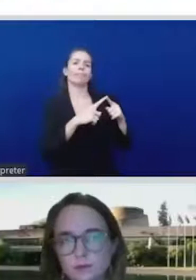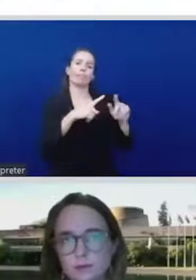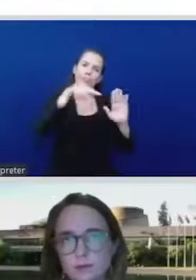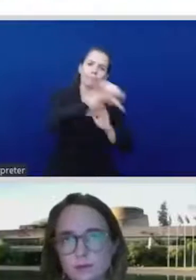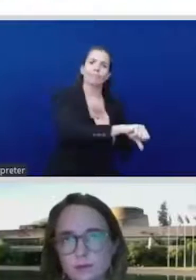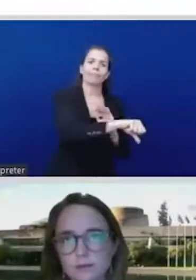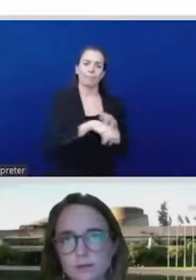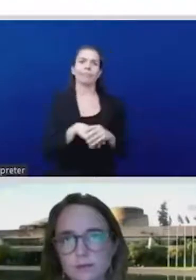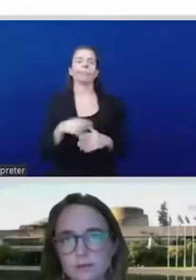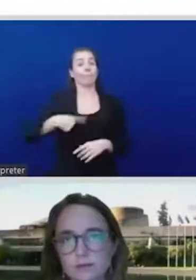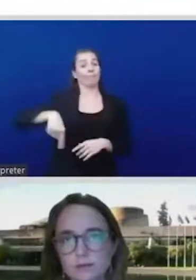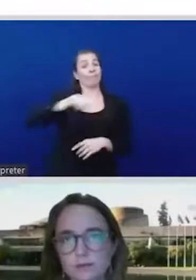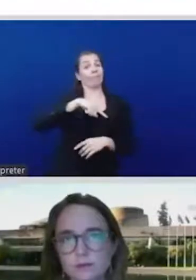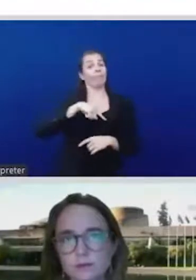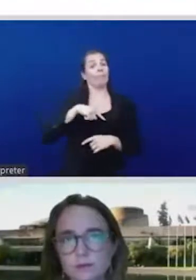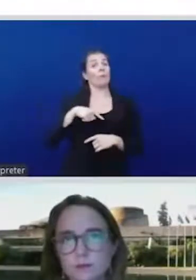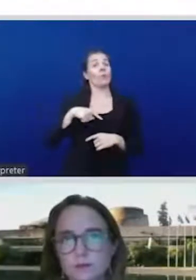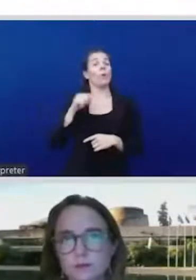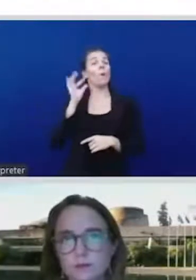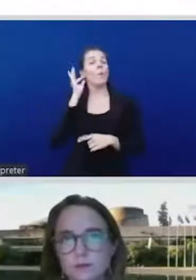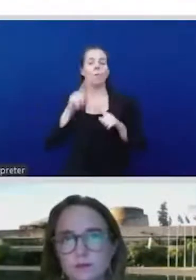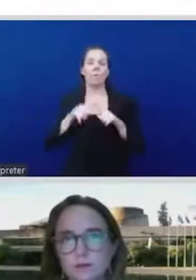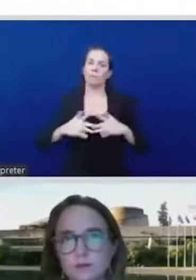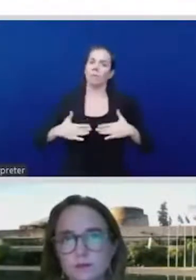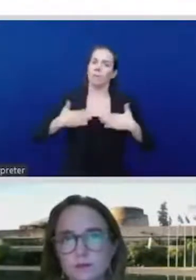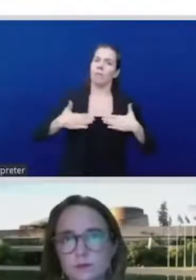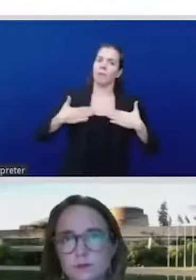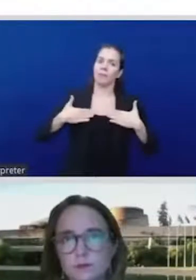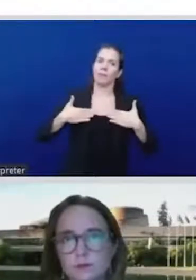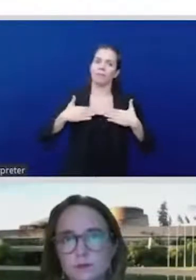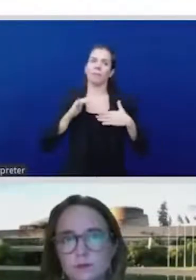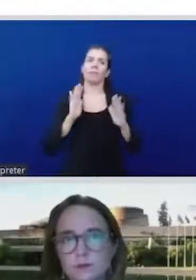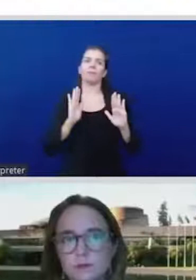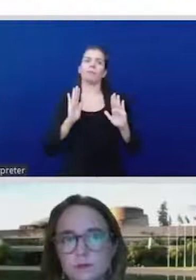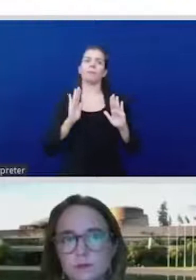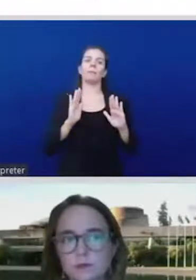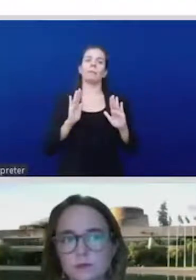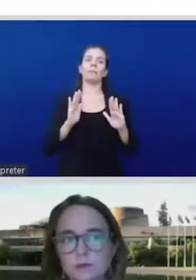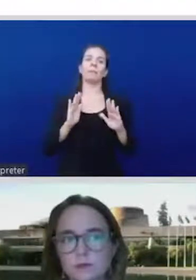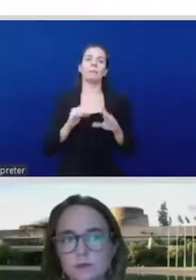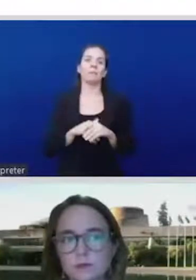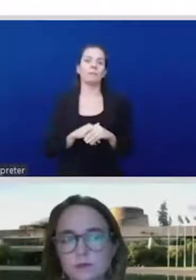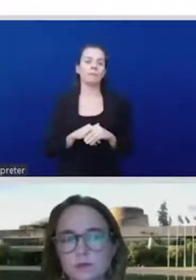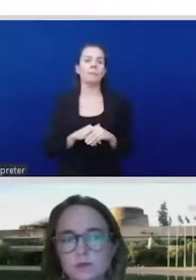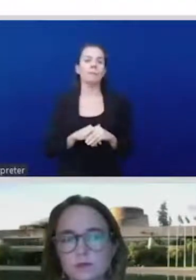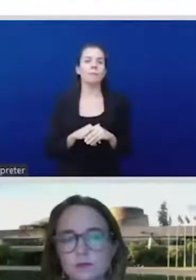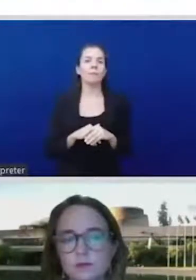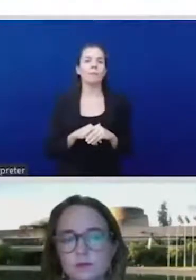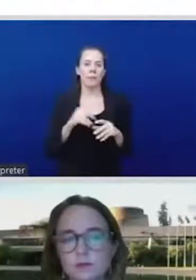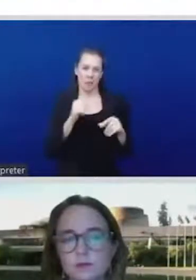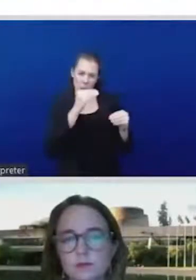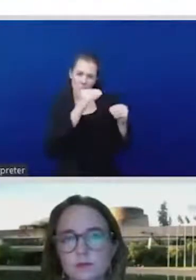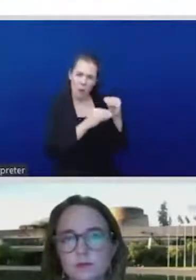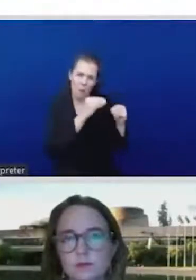not receiving any remedies that are happening. We need the global Green New Deal or some other effective